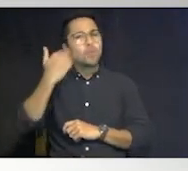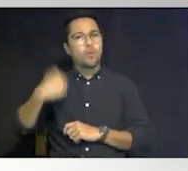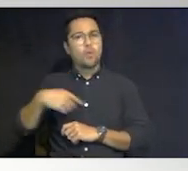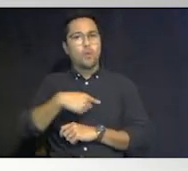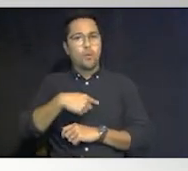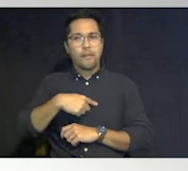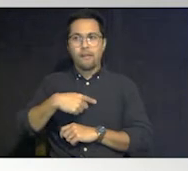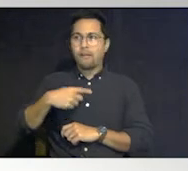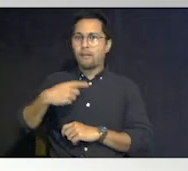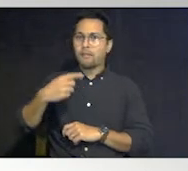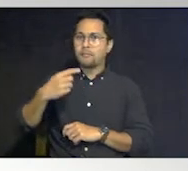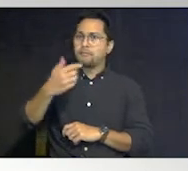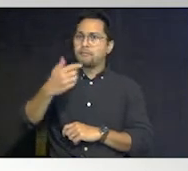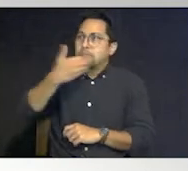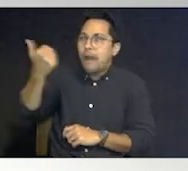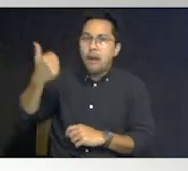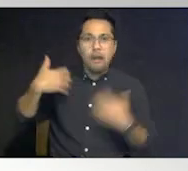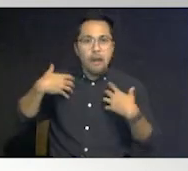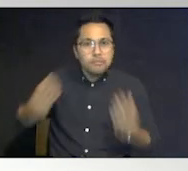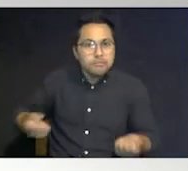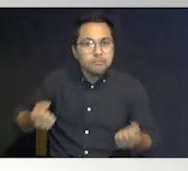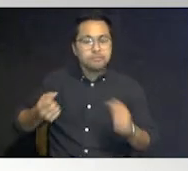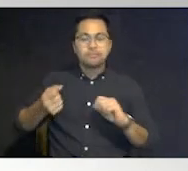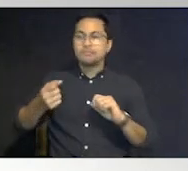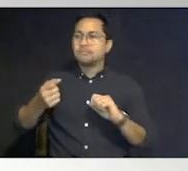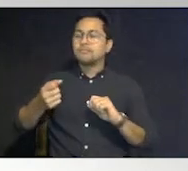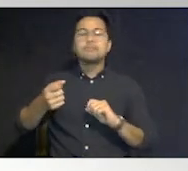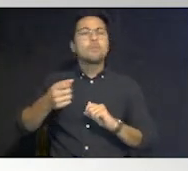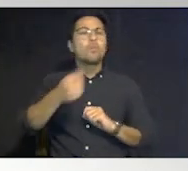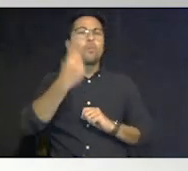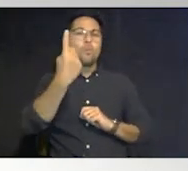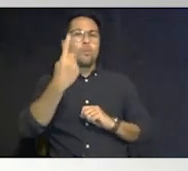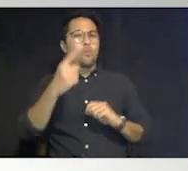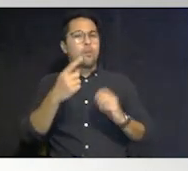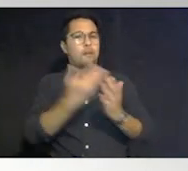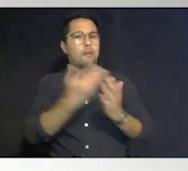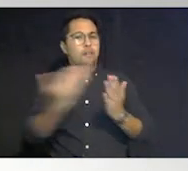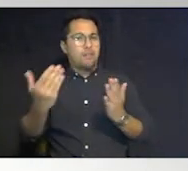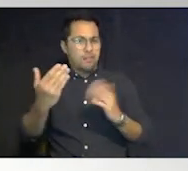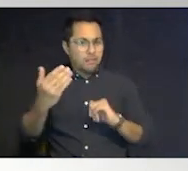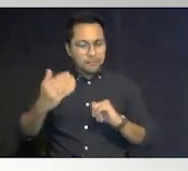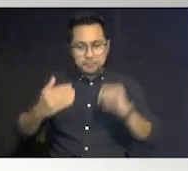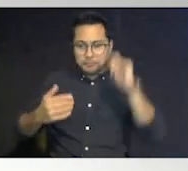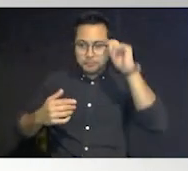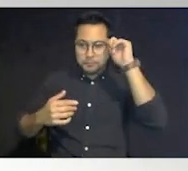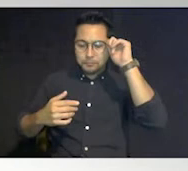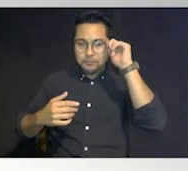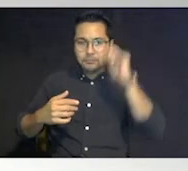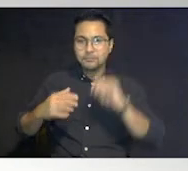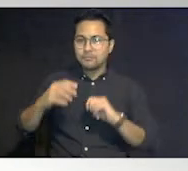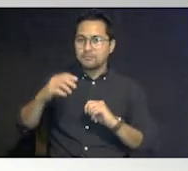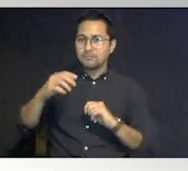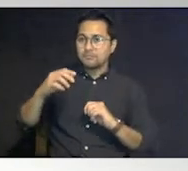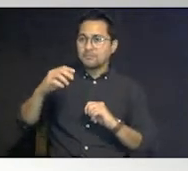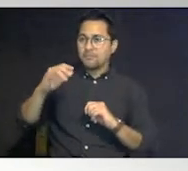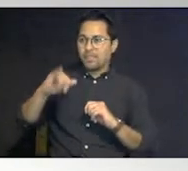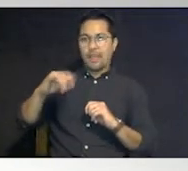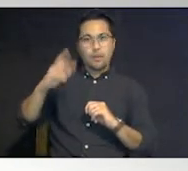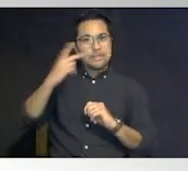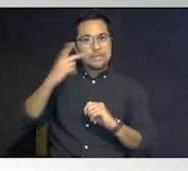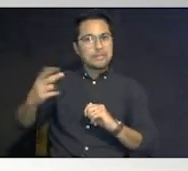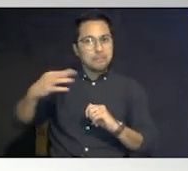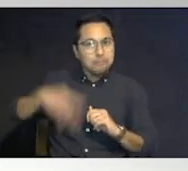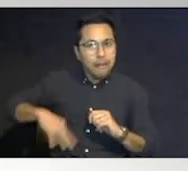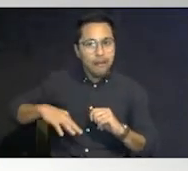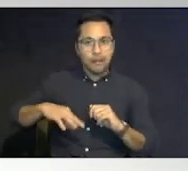better off and you know one of the one of the few things that has as high a return of investment as